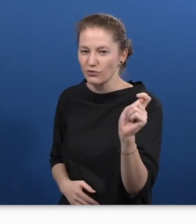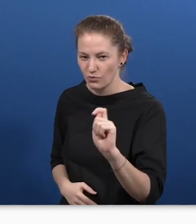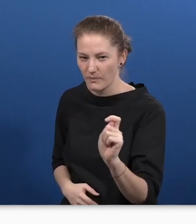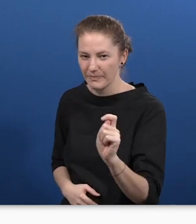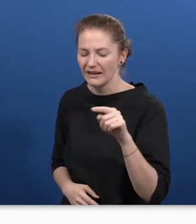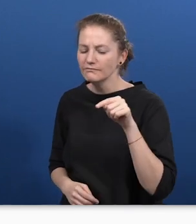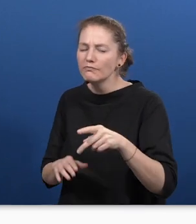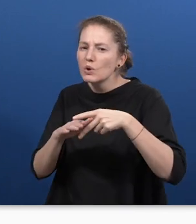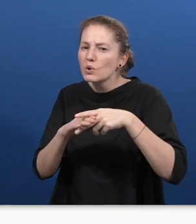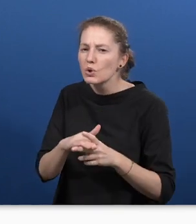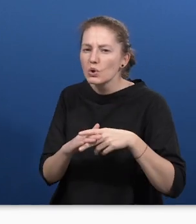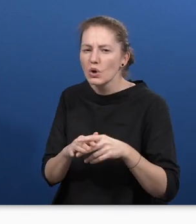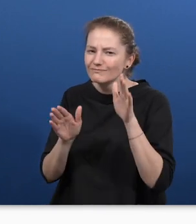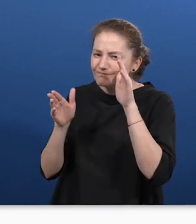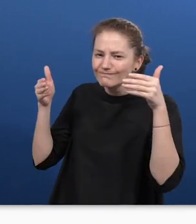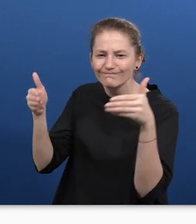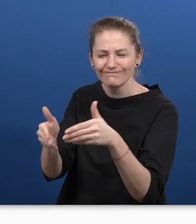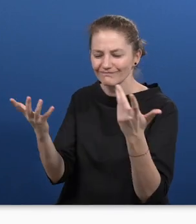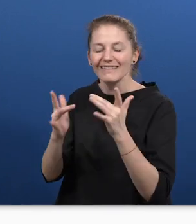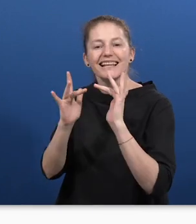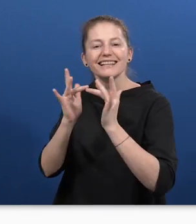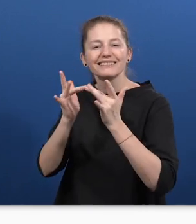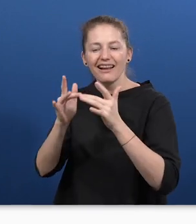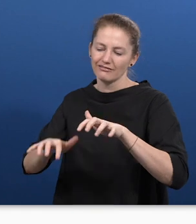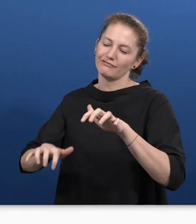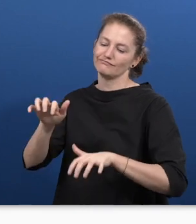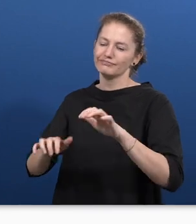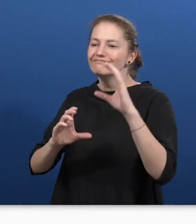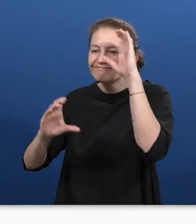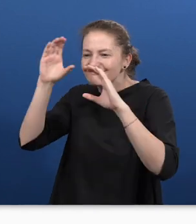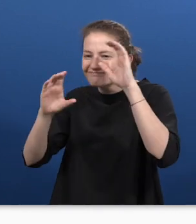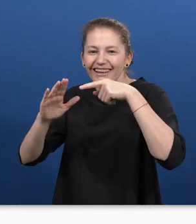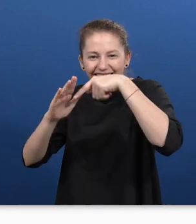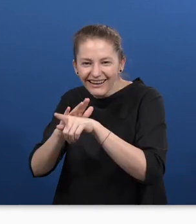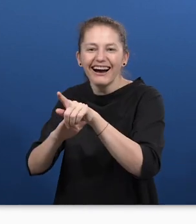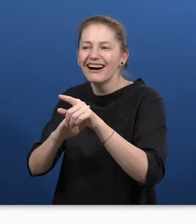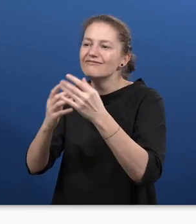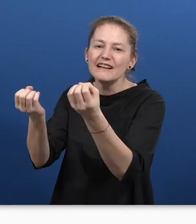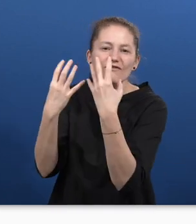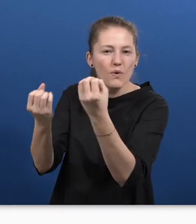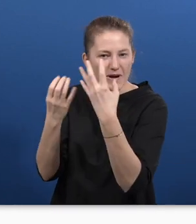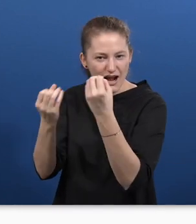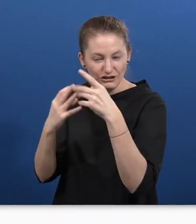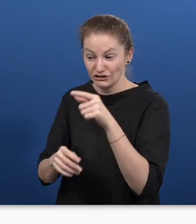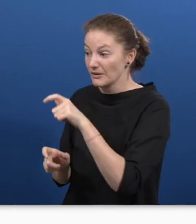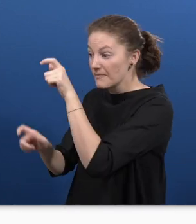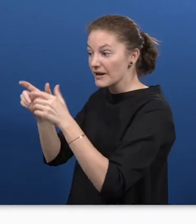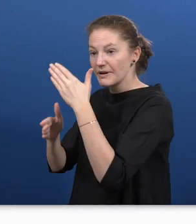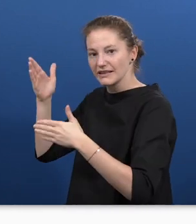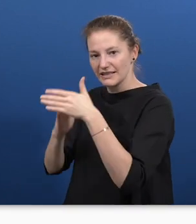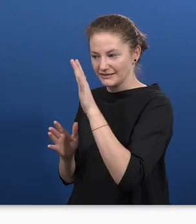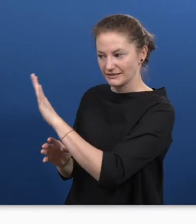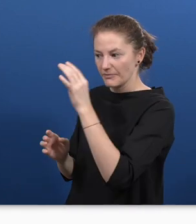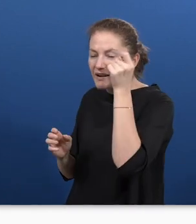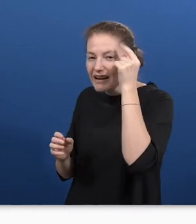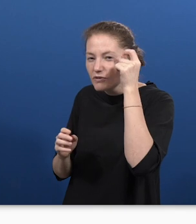search process for persons with intellectual disabilities. The virtual assistant FragTobi asks questions that are easy